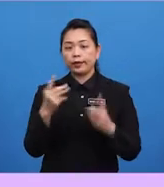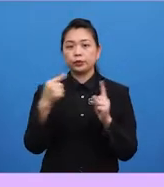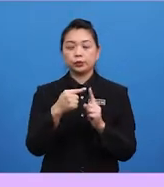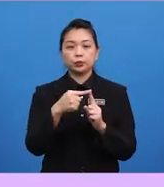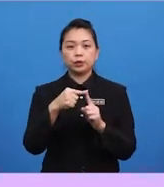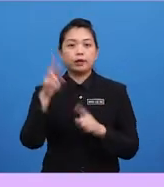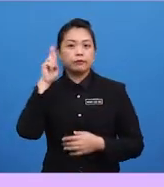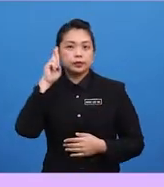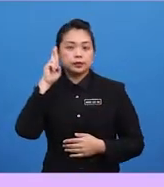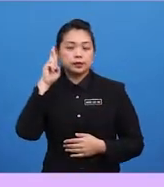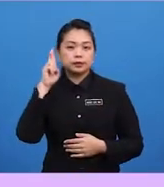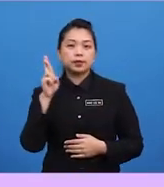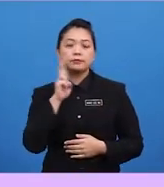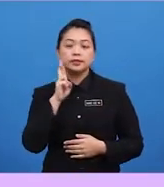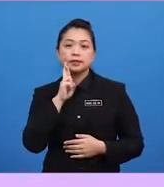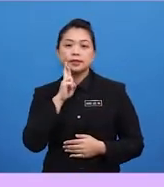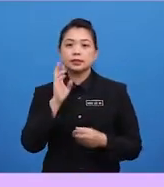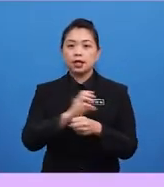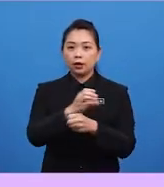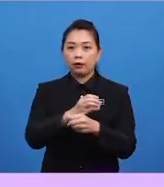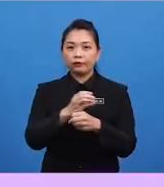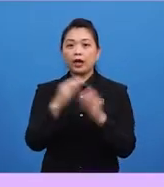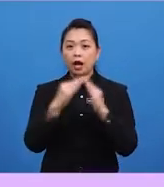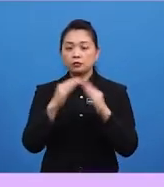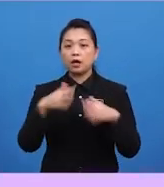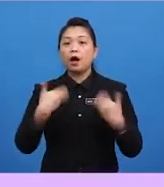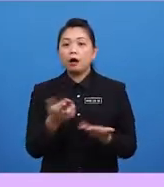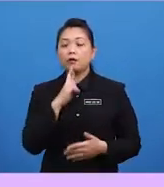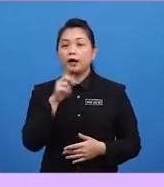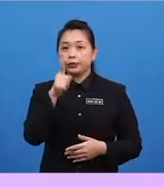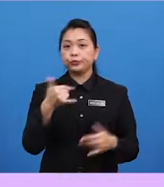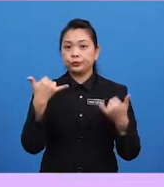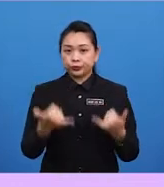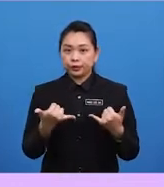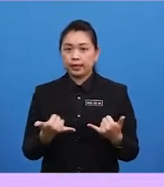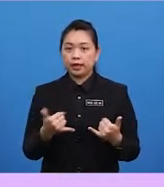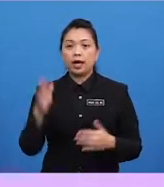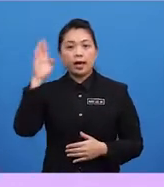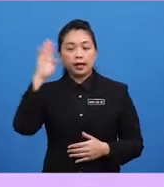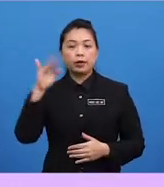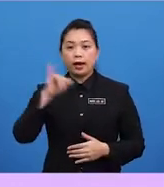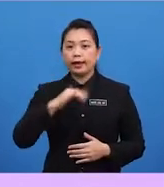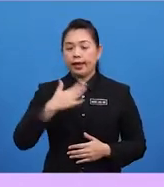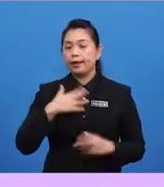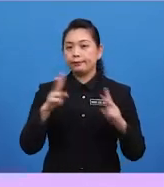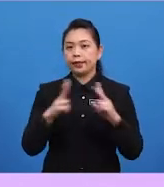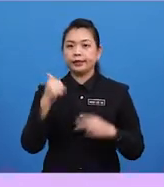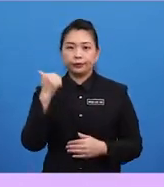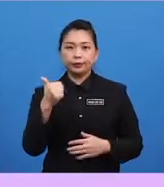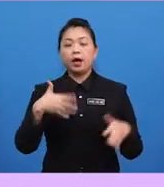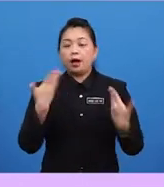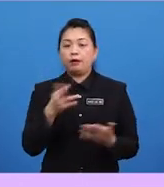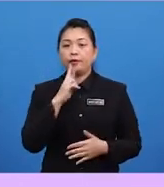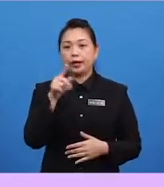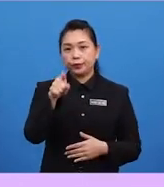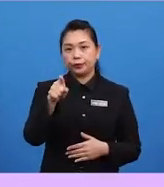to the Rita's Coffee House. How are you today? Hello. I'm pretty good. How